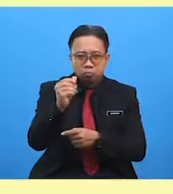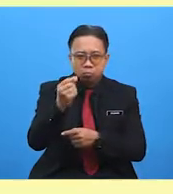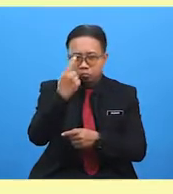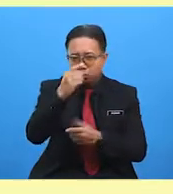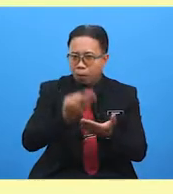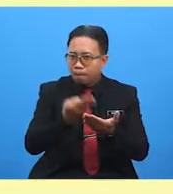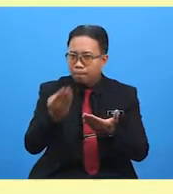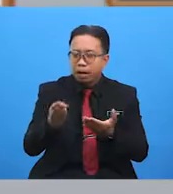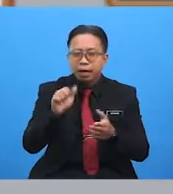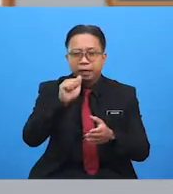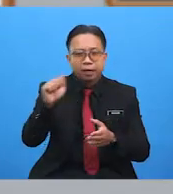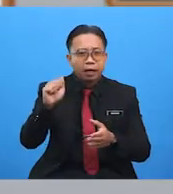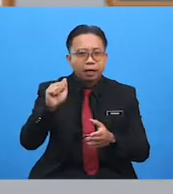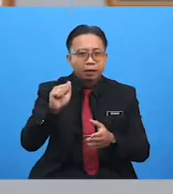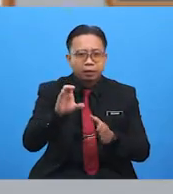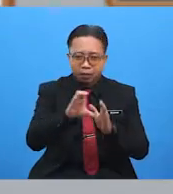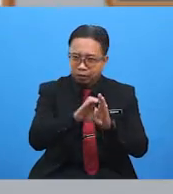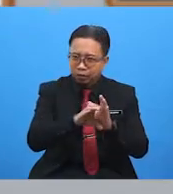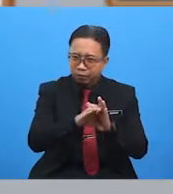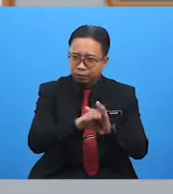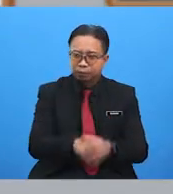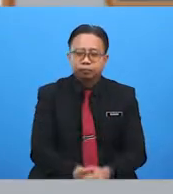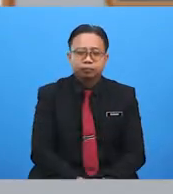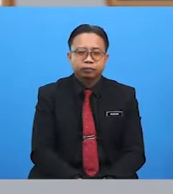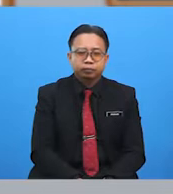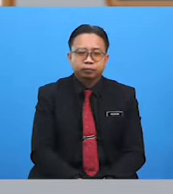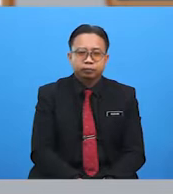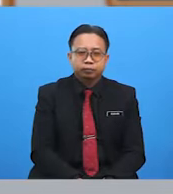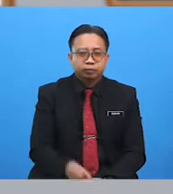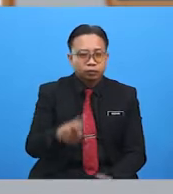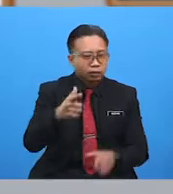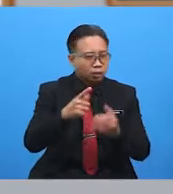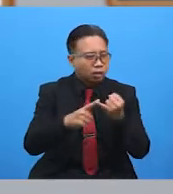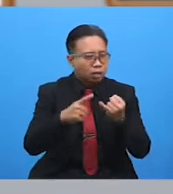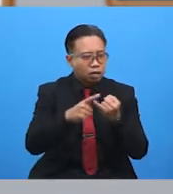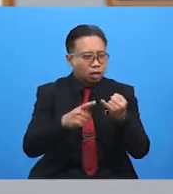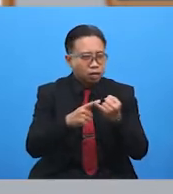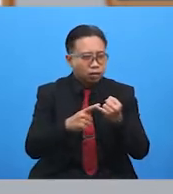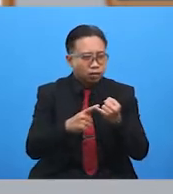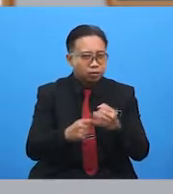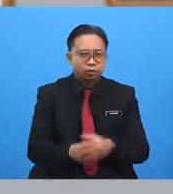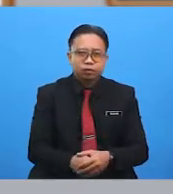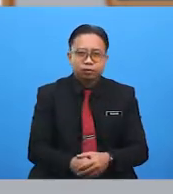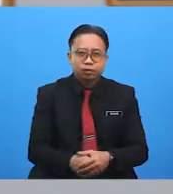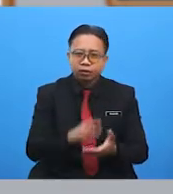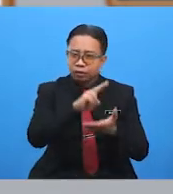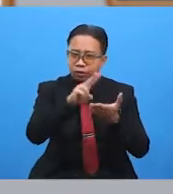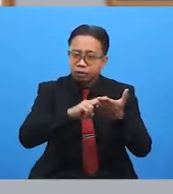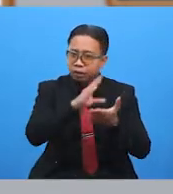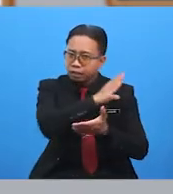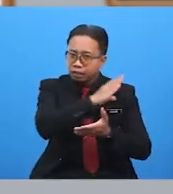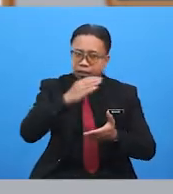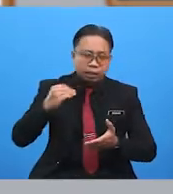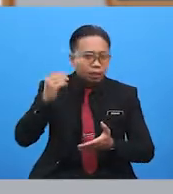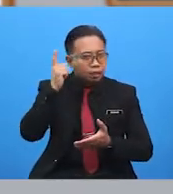buy a camera. Now, for the last reading task, read and listen to